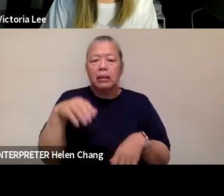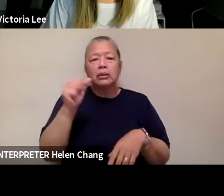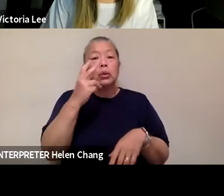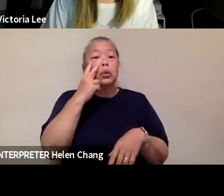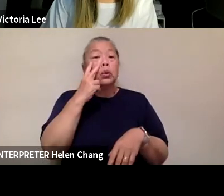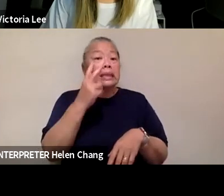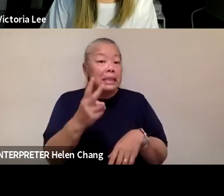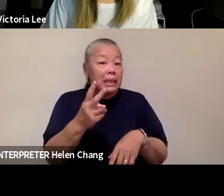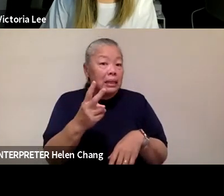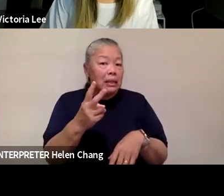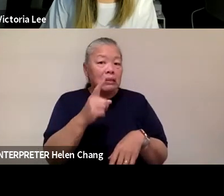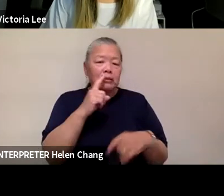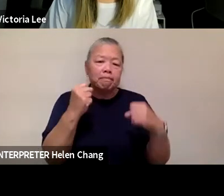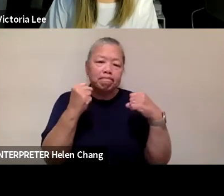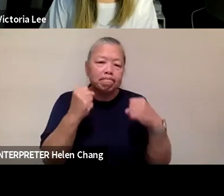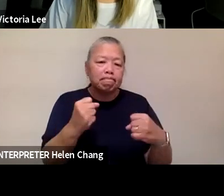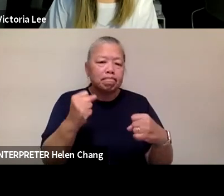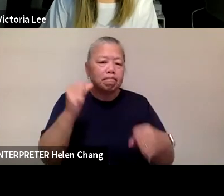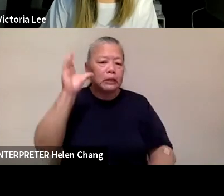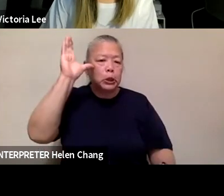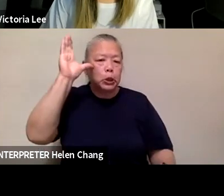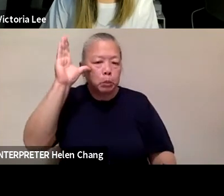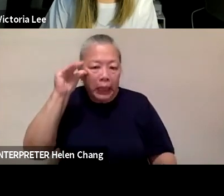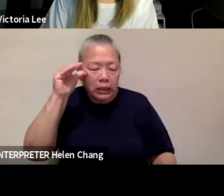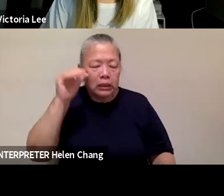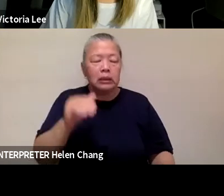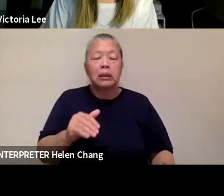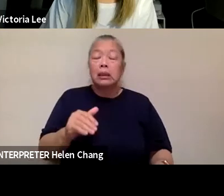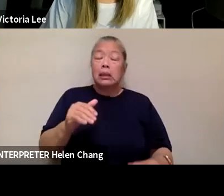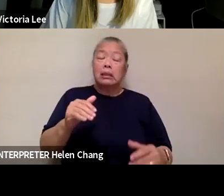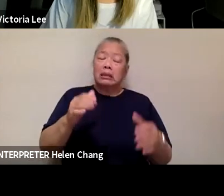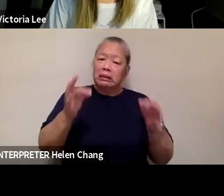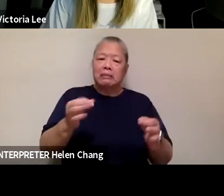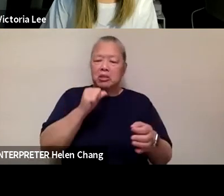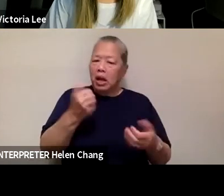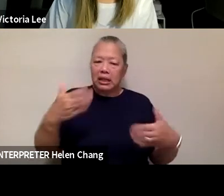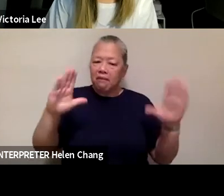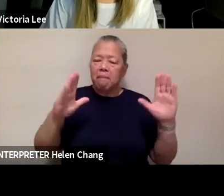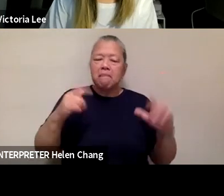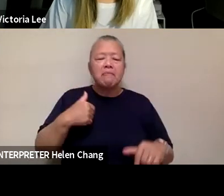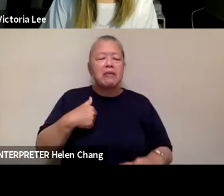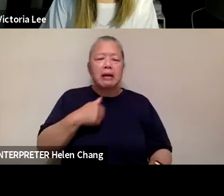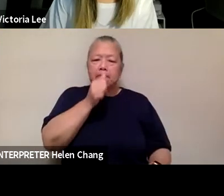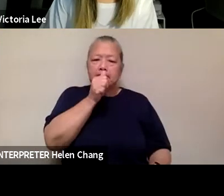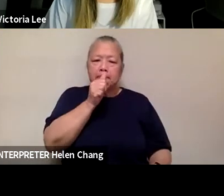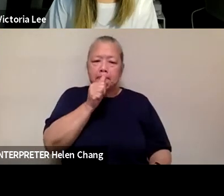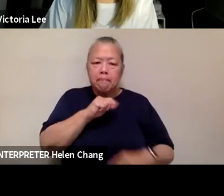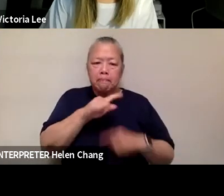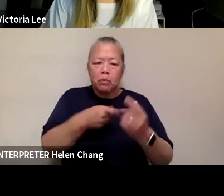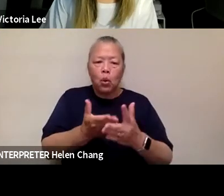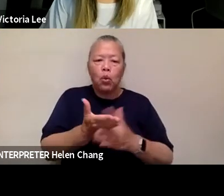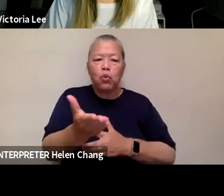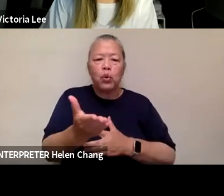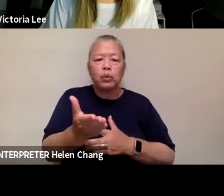resiliency, that, that determination, that not willing to give up, that I will bite the bullet and go through it together with all